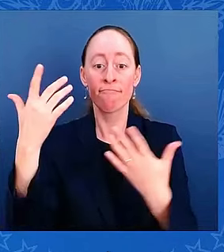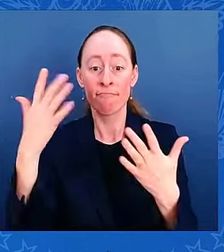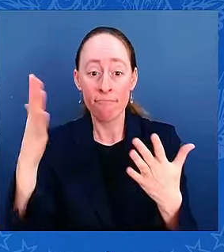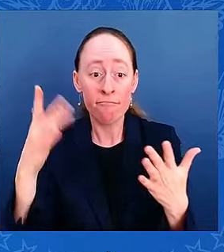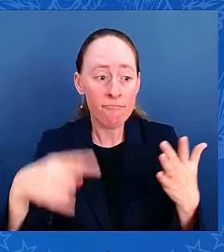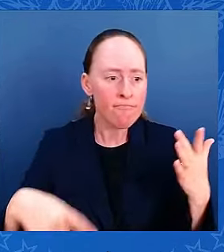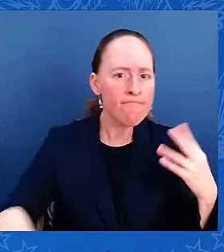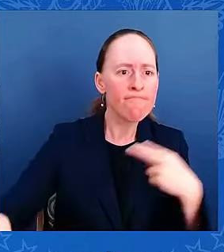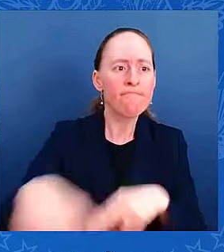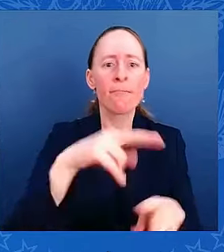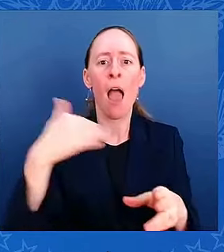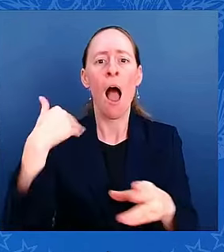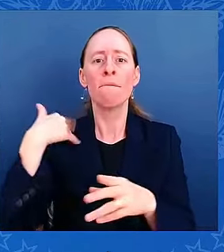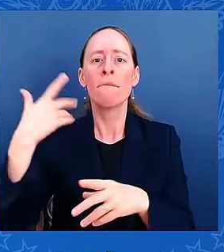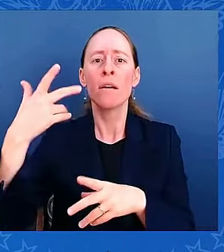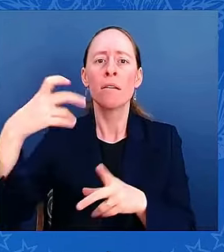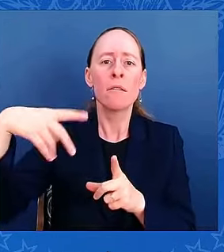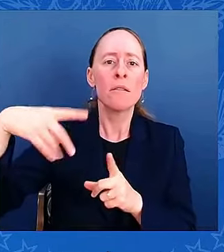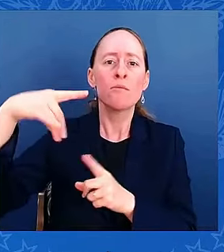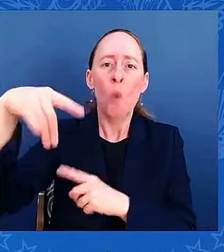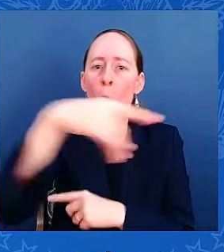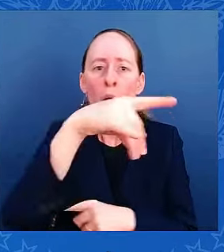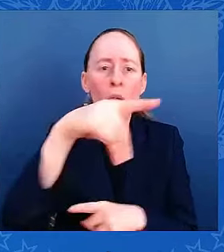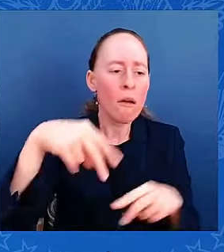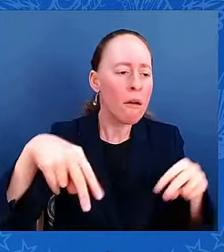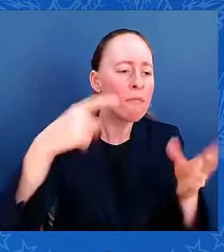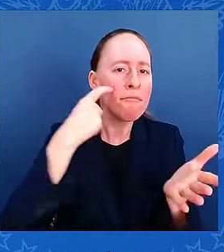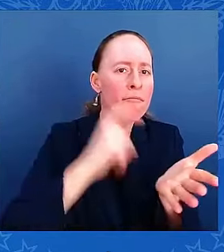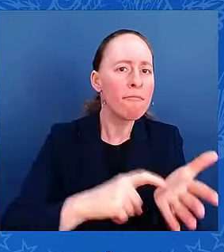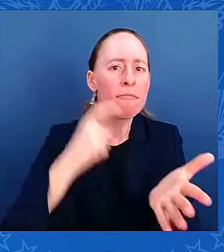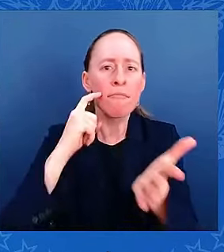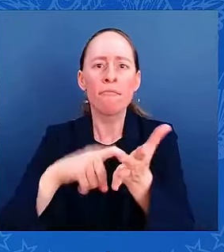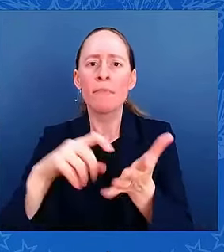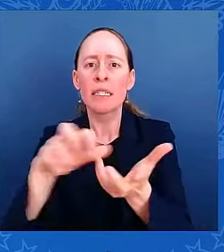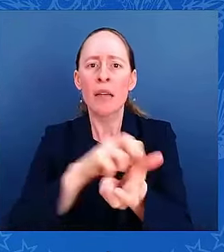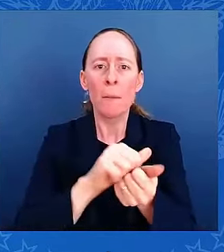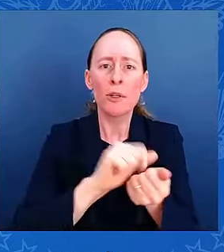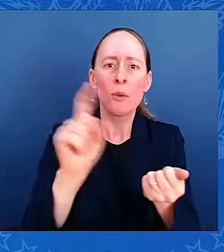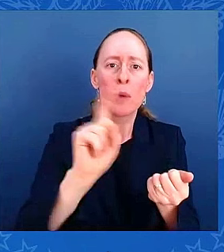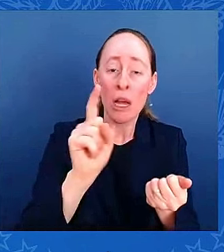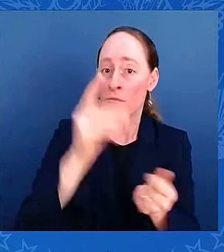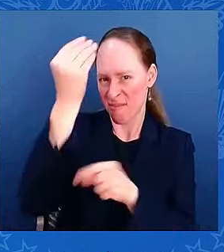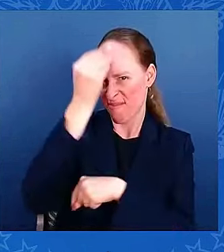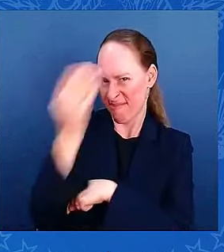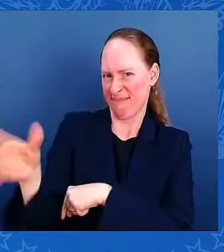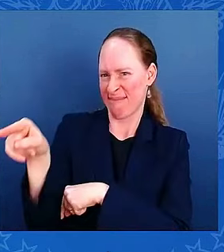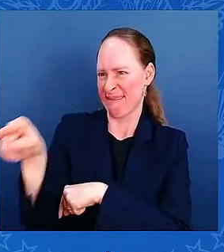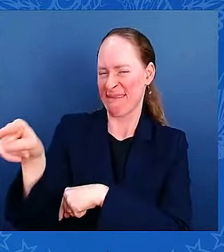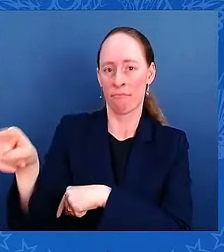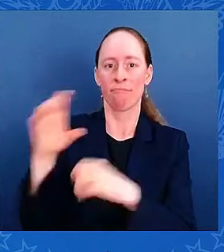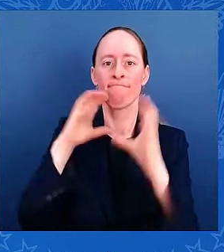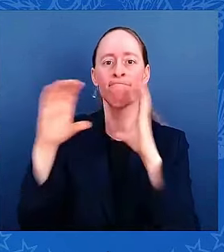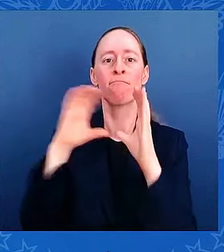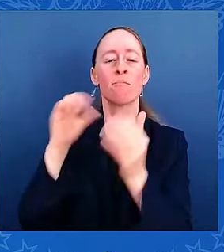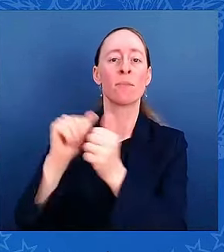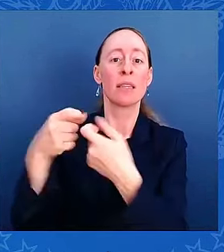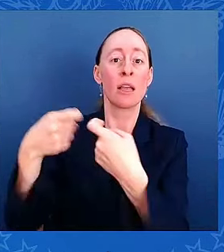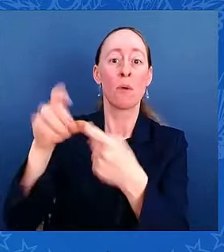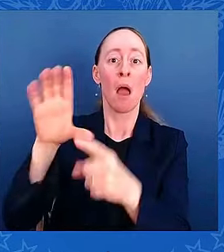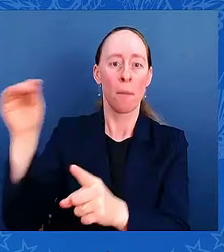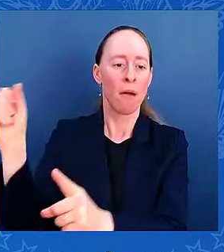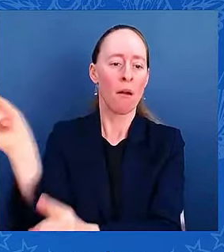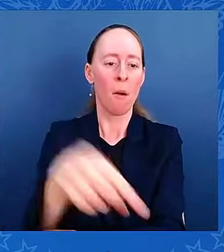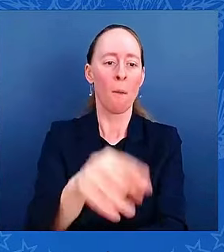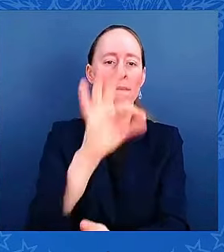crews can restore power as quickly as possible. The Coast Guard and the Army Corps of Engineers are assessing how fast they can